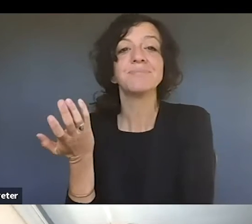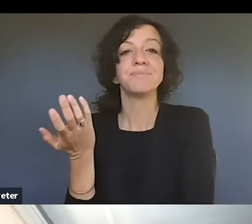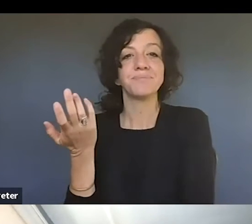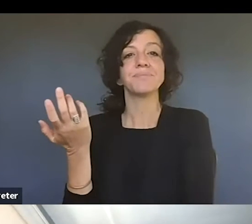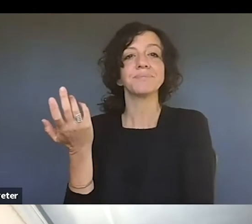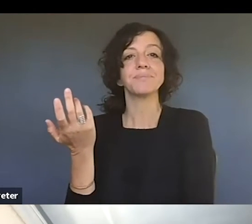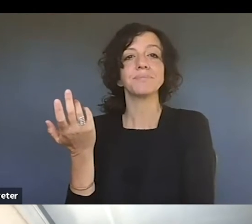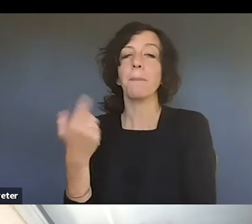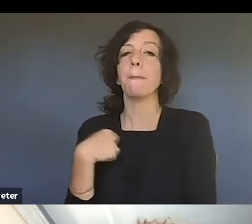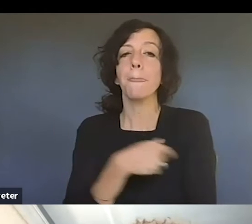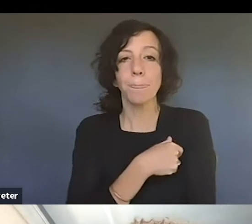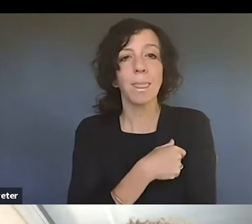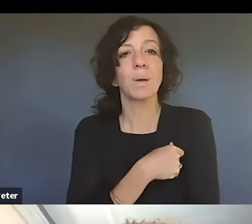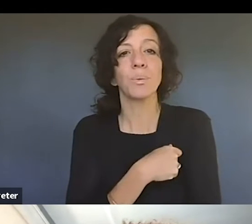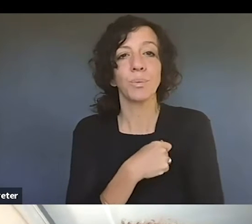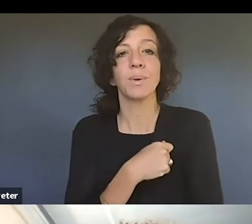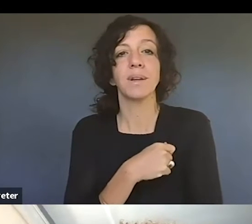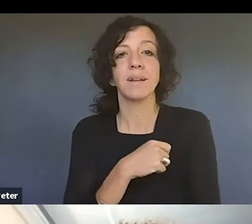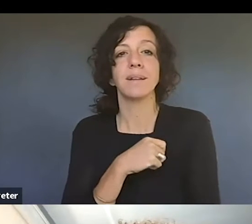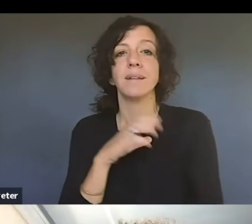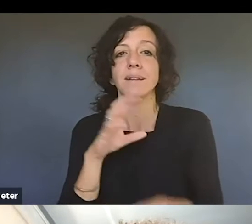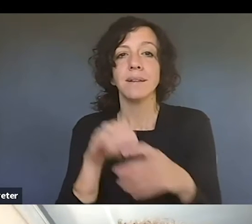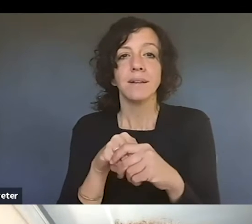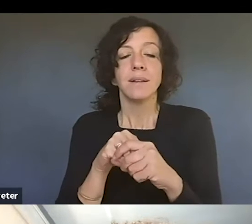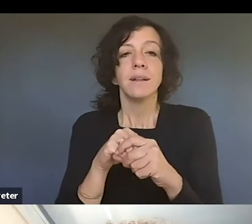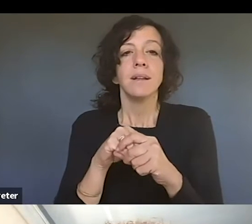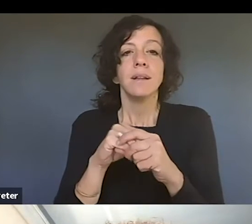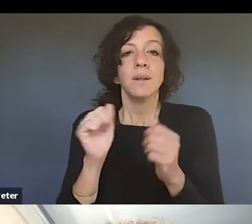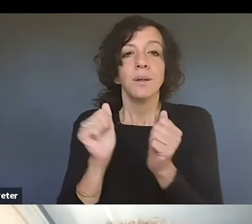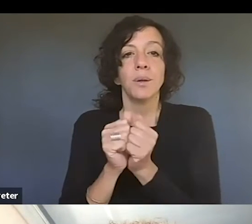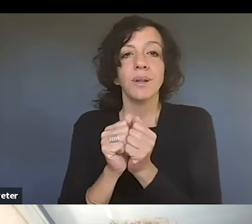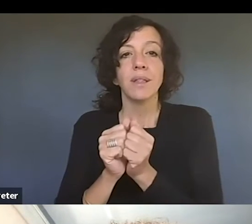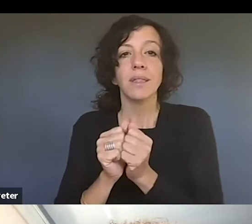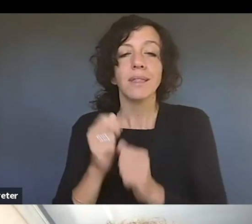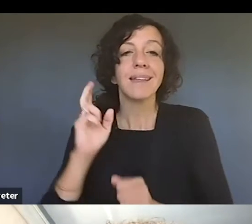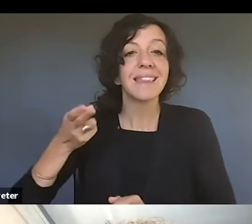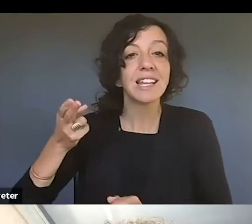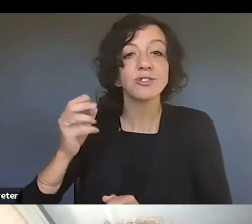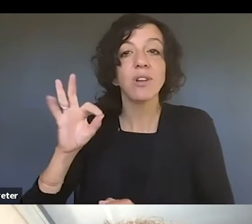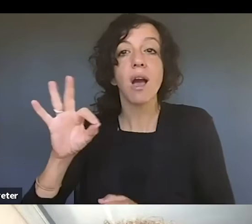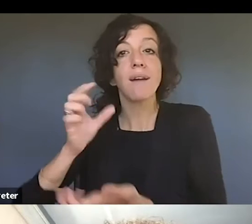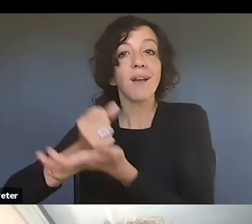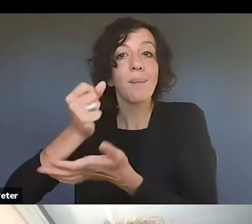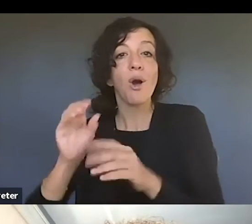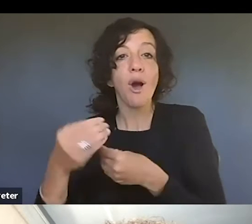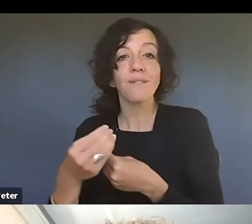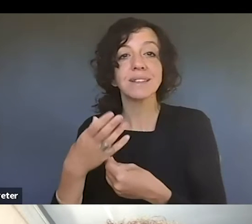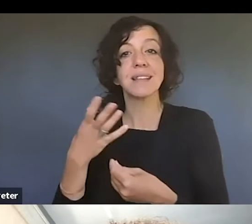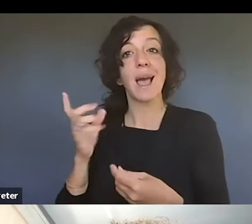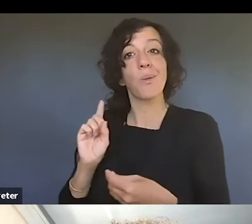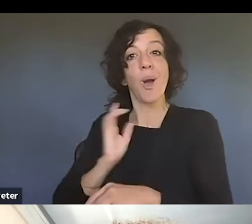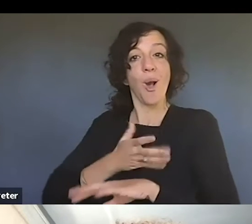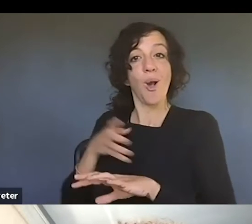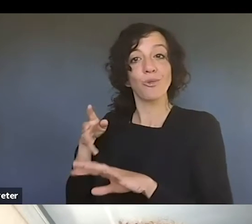while we have definitely done some looking to the history of the copyright office and where we came from, it's also